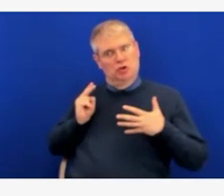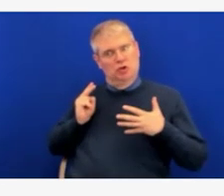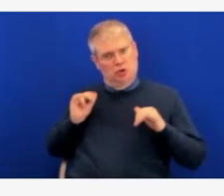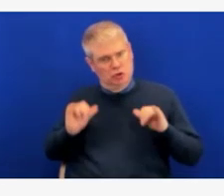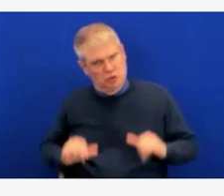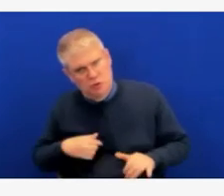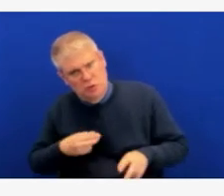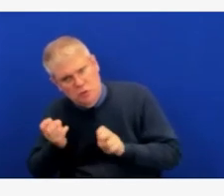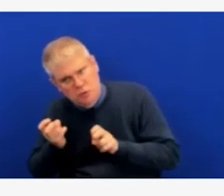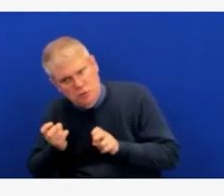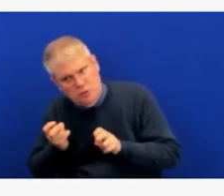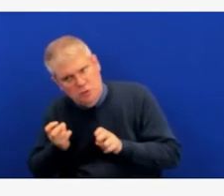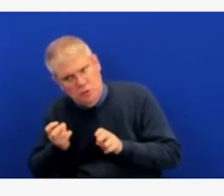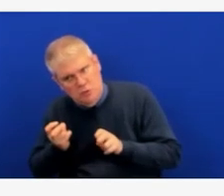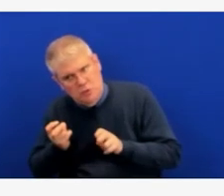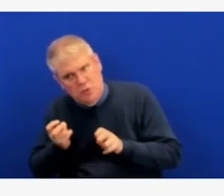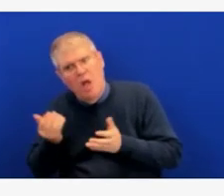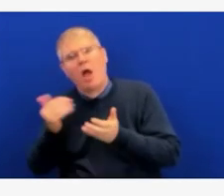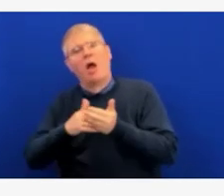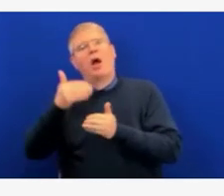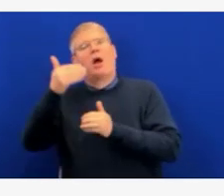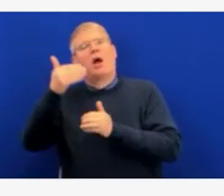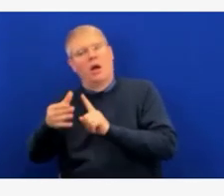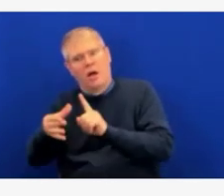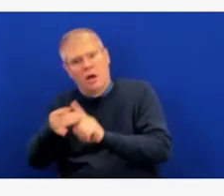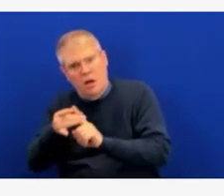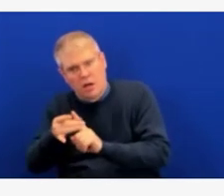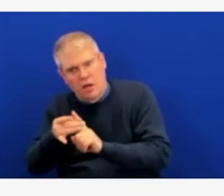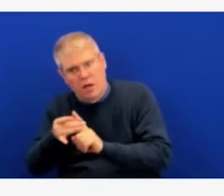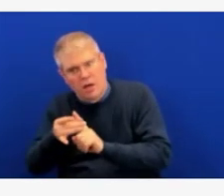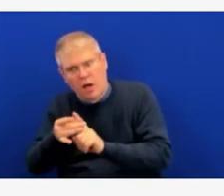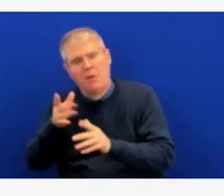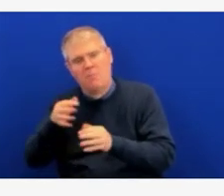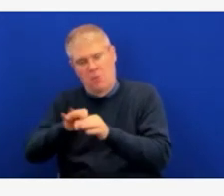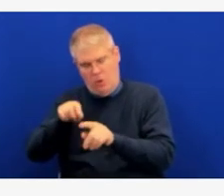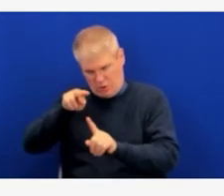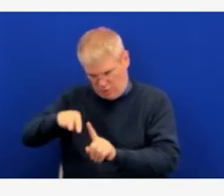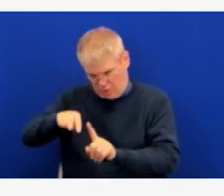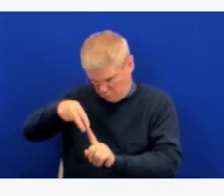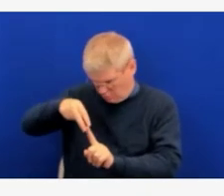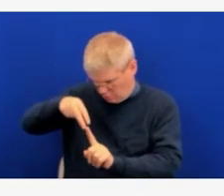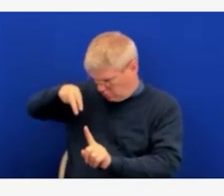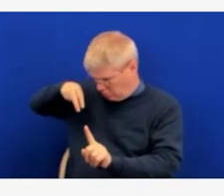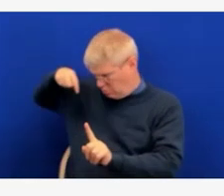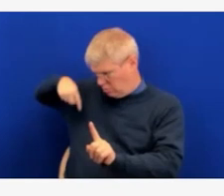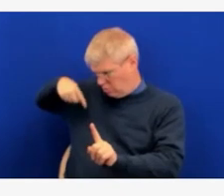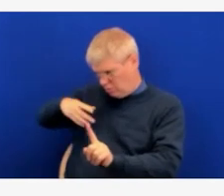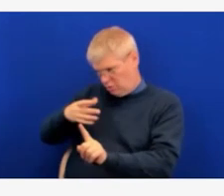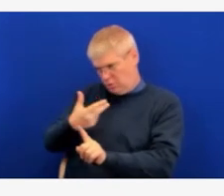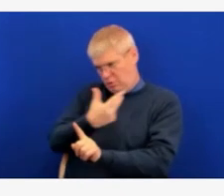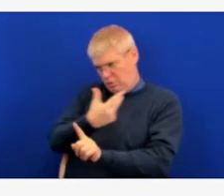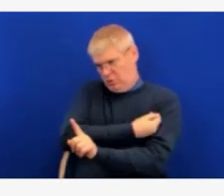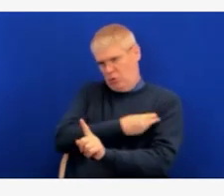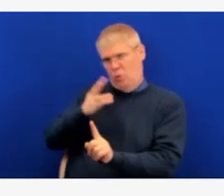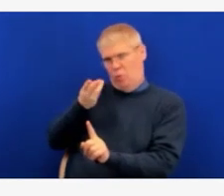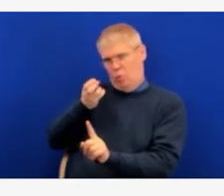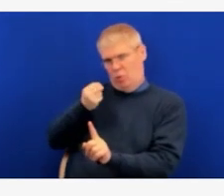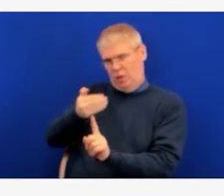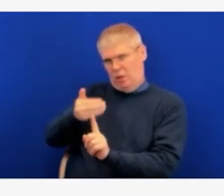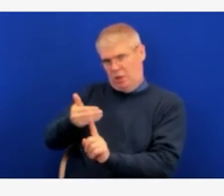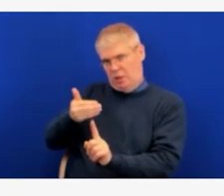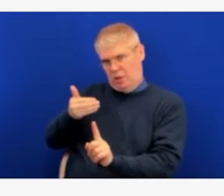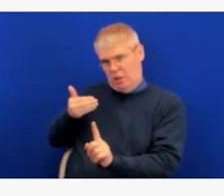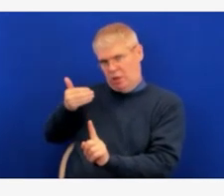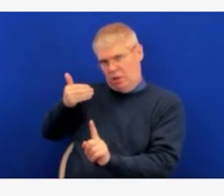How long ago was it that they were reported? Could this be a case of viral shedding? Could they have some condition that's causing them to carry the virus